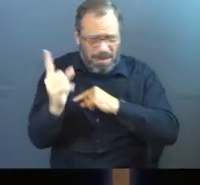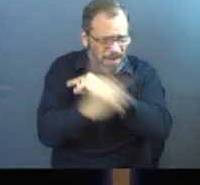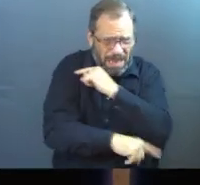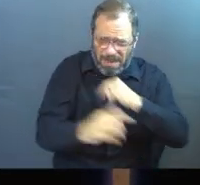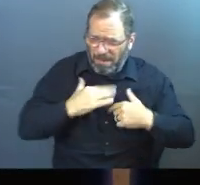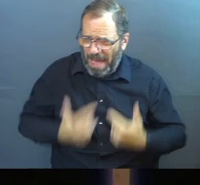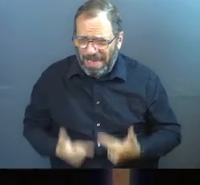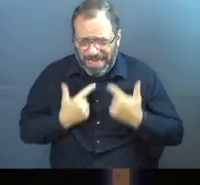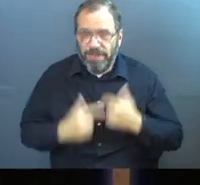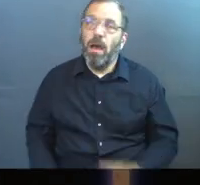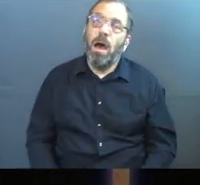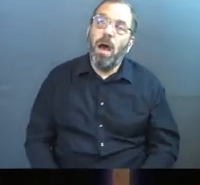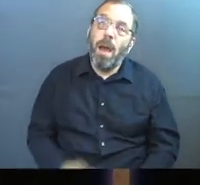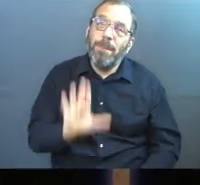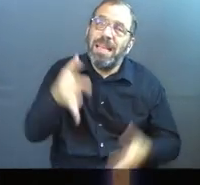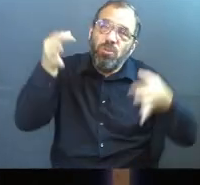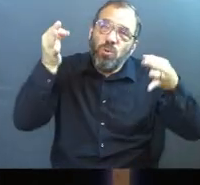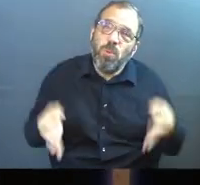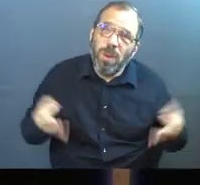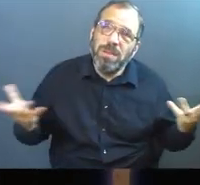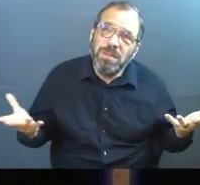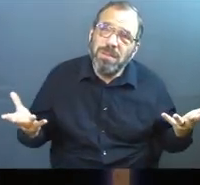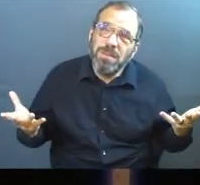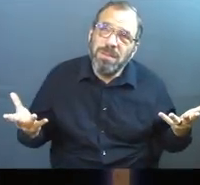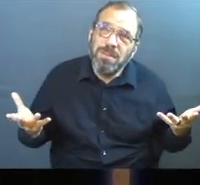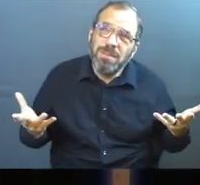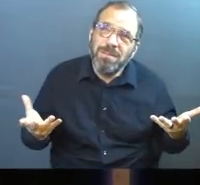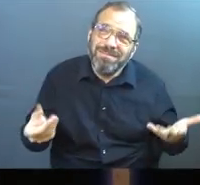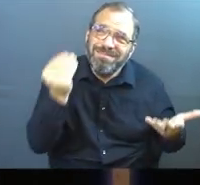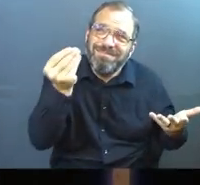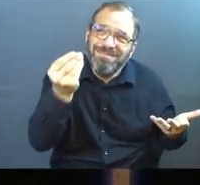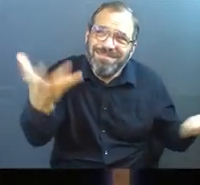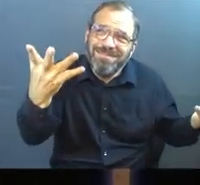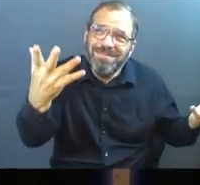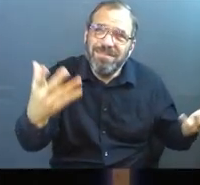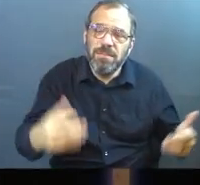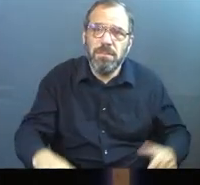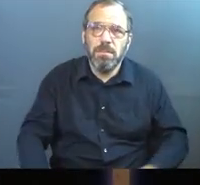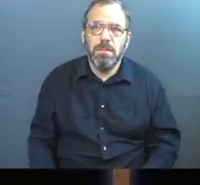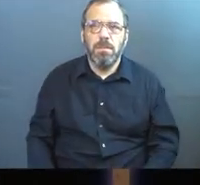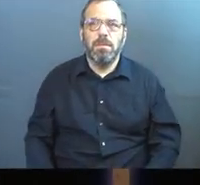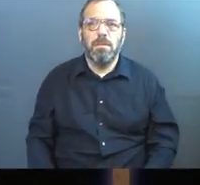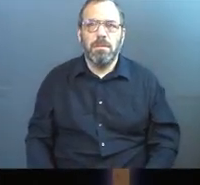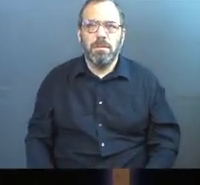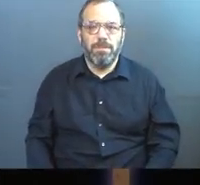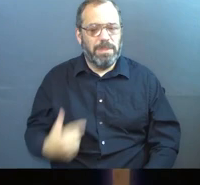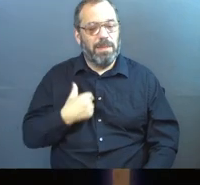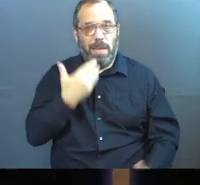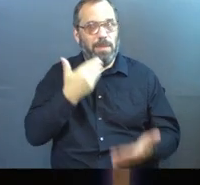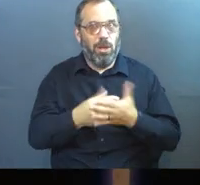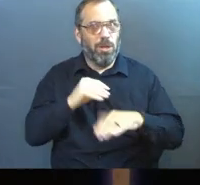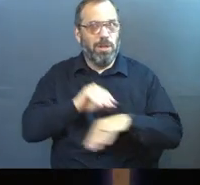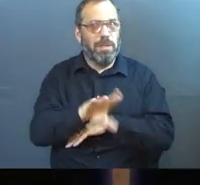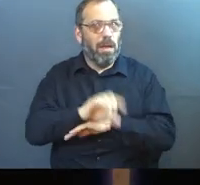stuff is in my life. And it's like, because of your choices, it is, I'm not a good counselor.